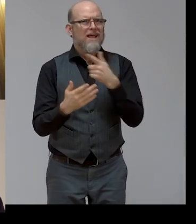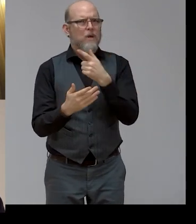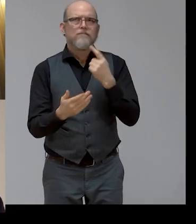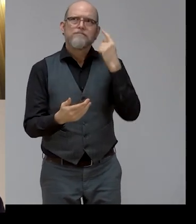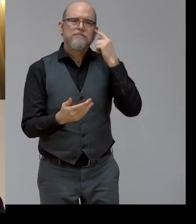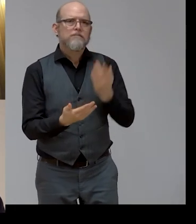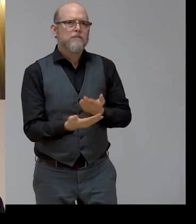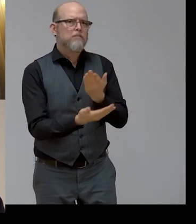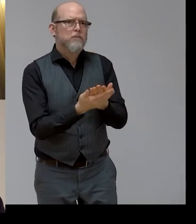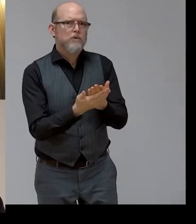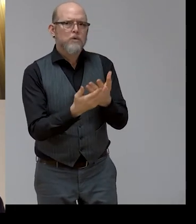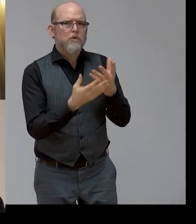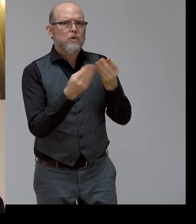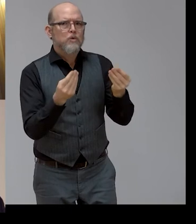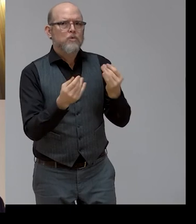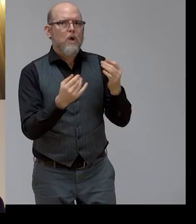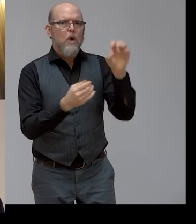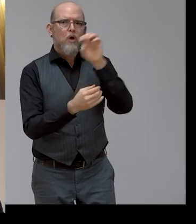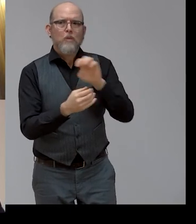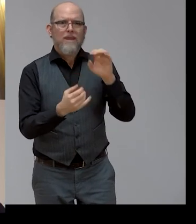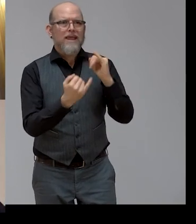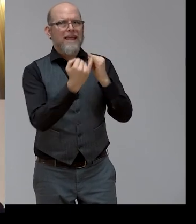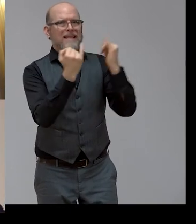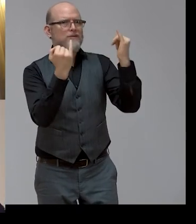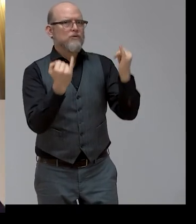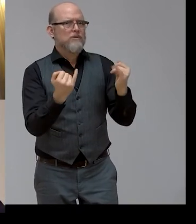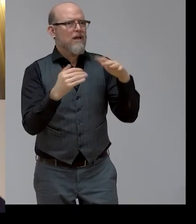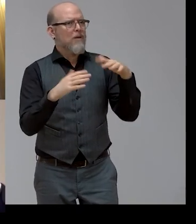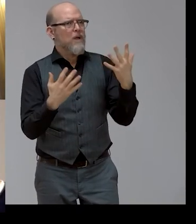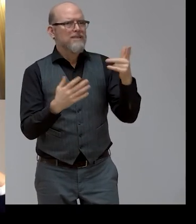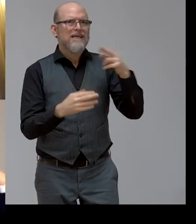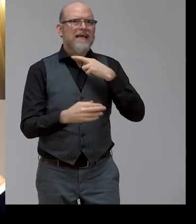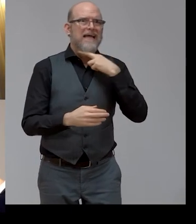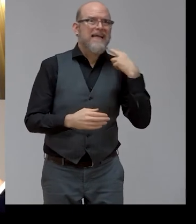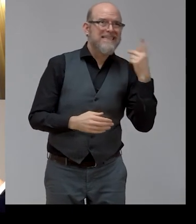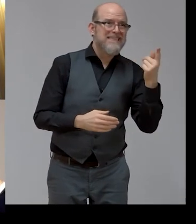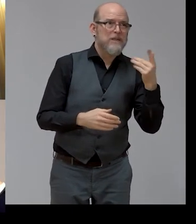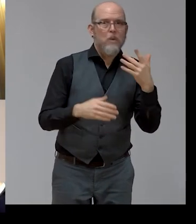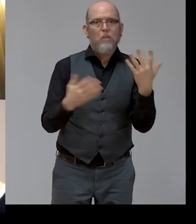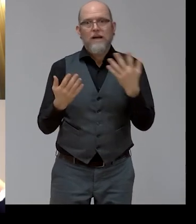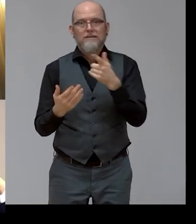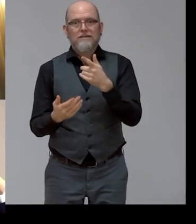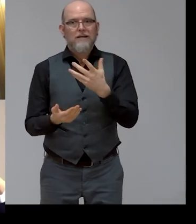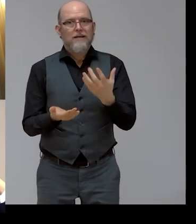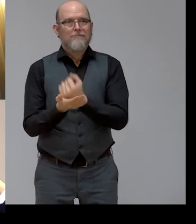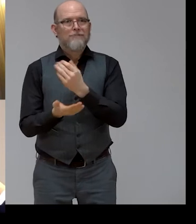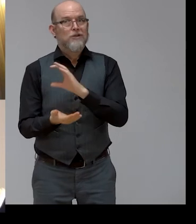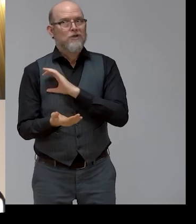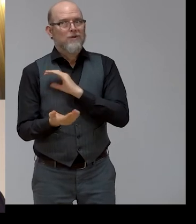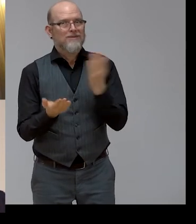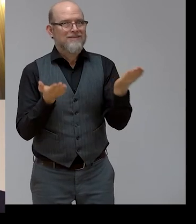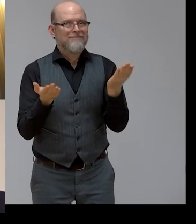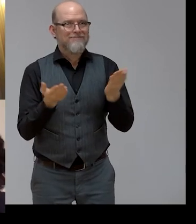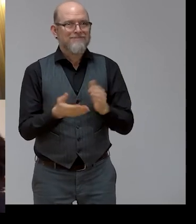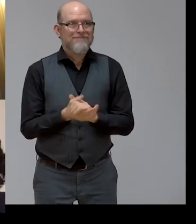plan? What are the possible pitfalls? Please, Gerard, you have the floor. Thank you, Luke. It's a real honor and pleasure